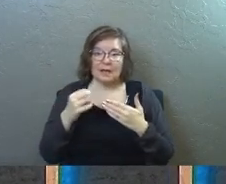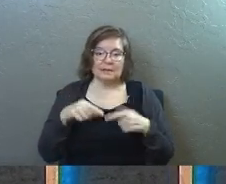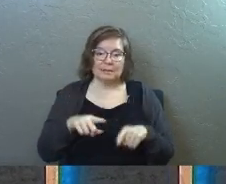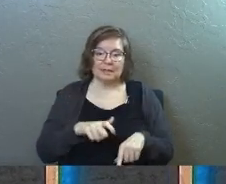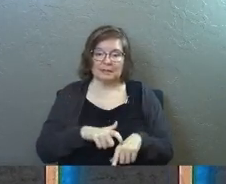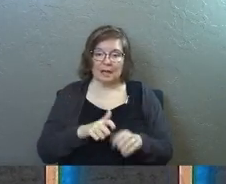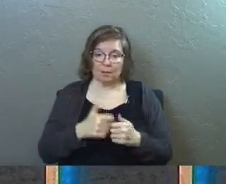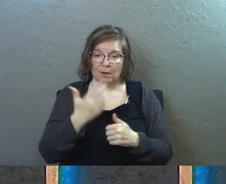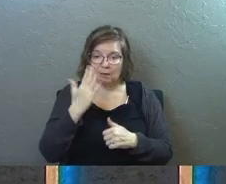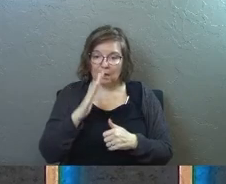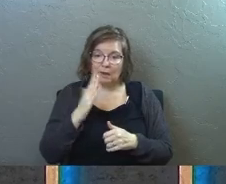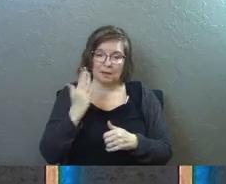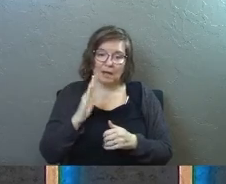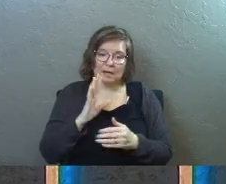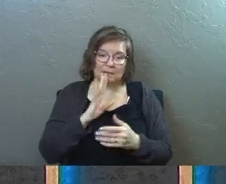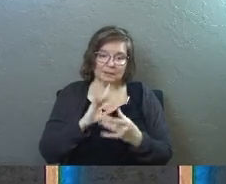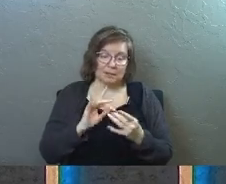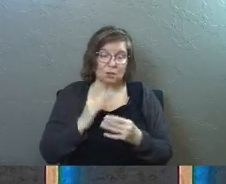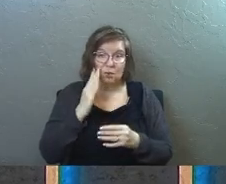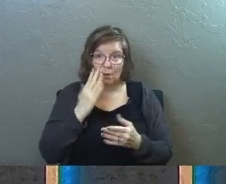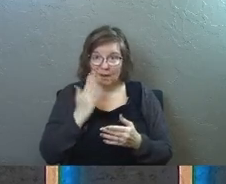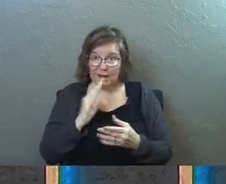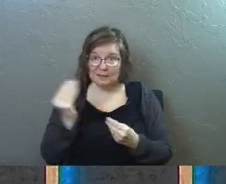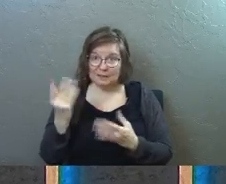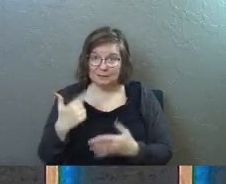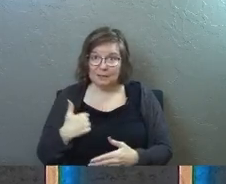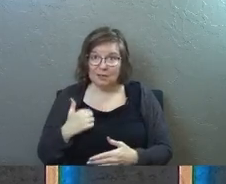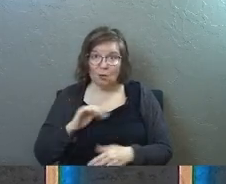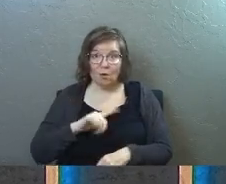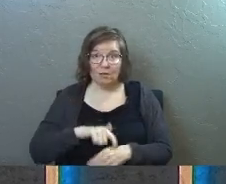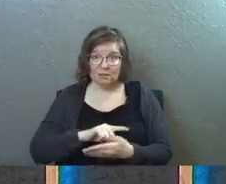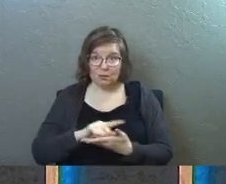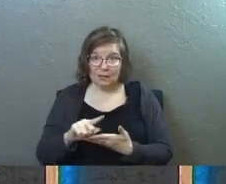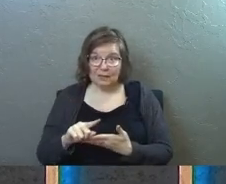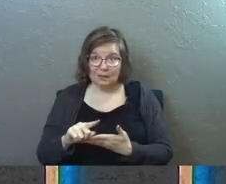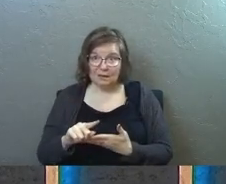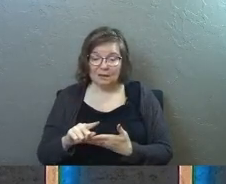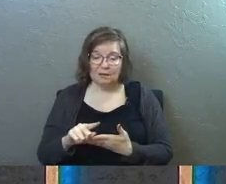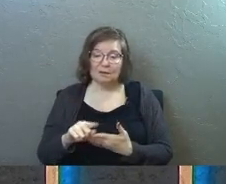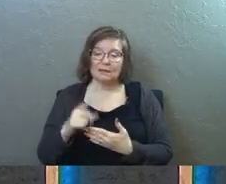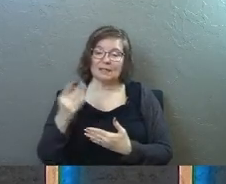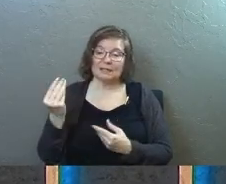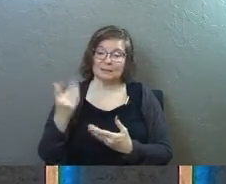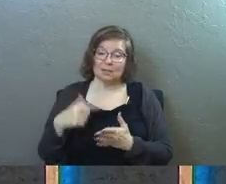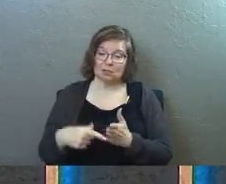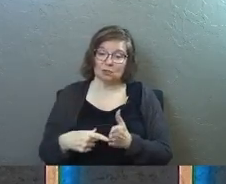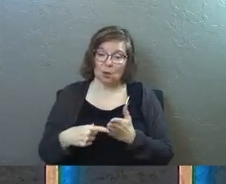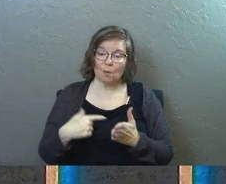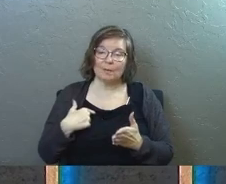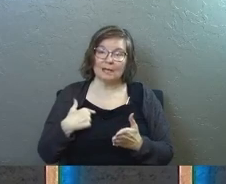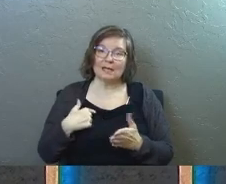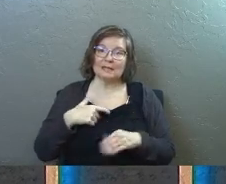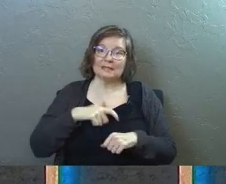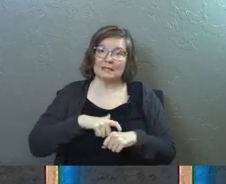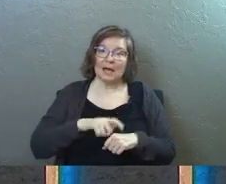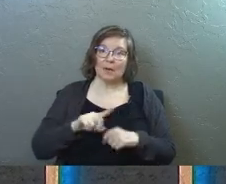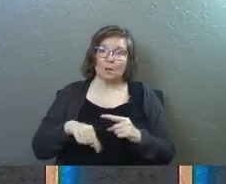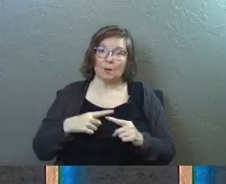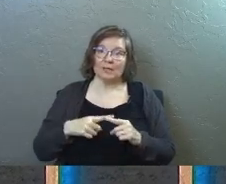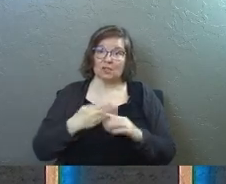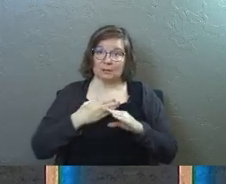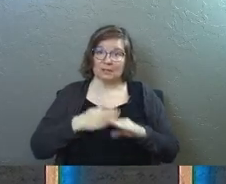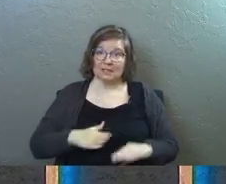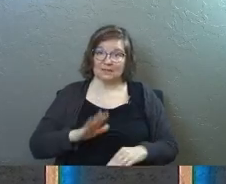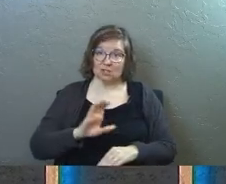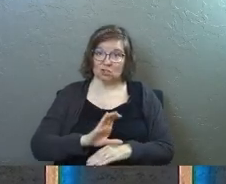spending time with God and God speaking you know what God's been speaking to me all this week is he's been showing me times when there's